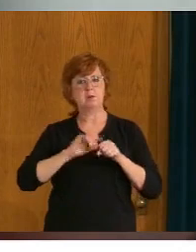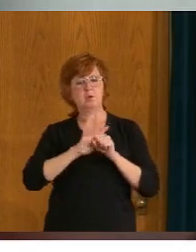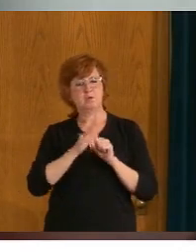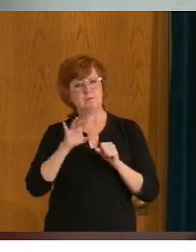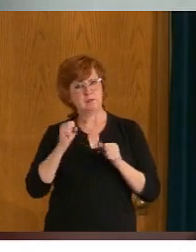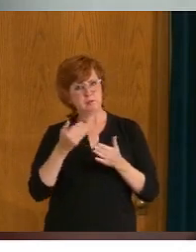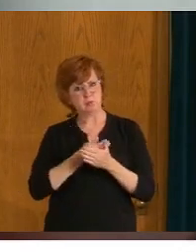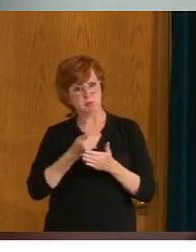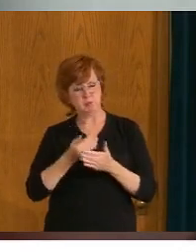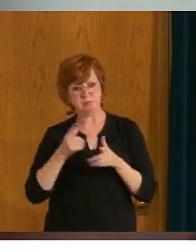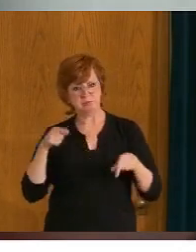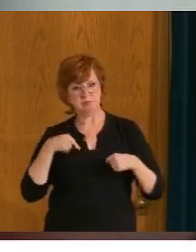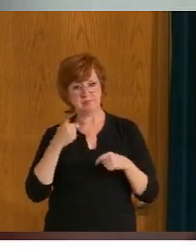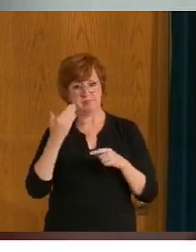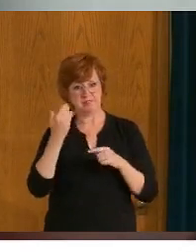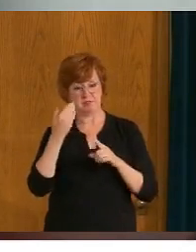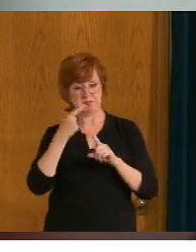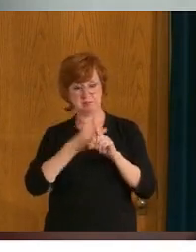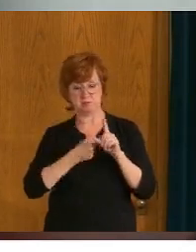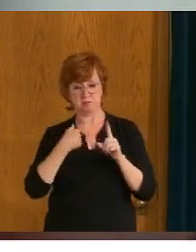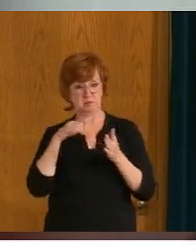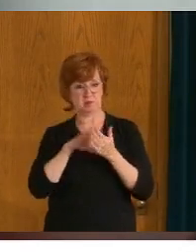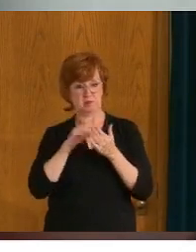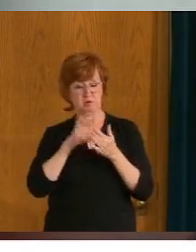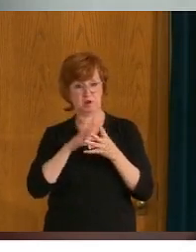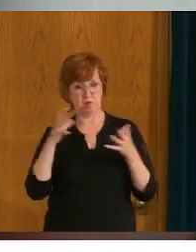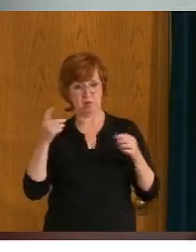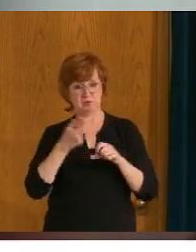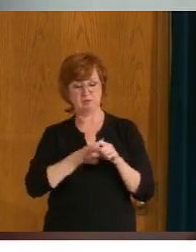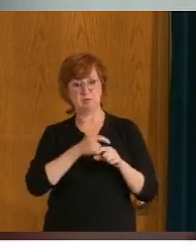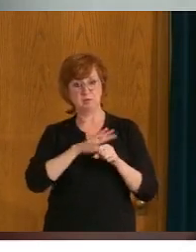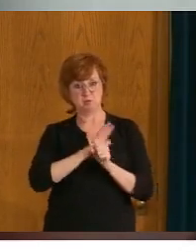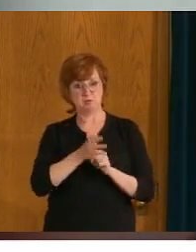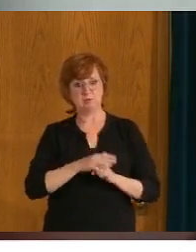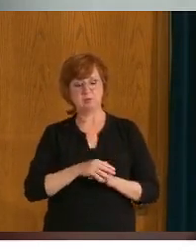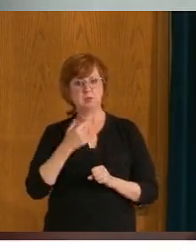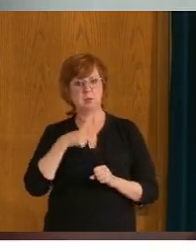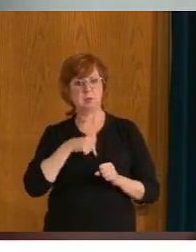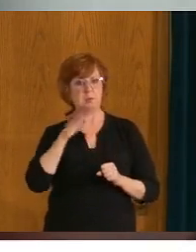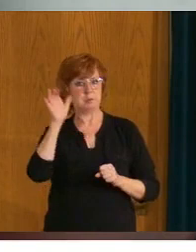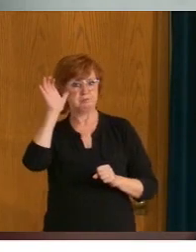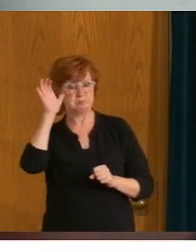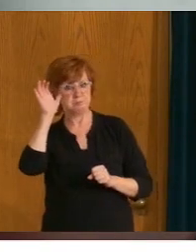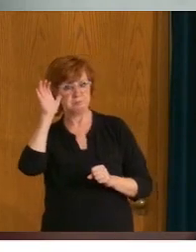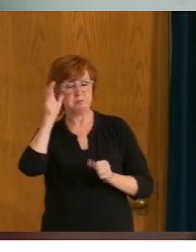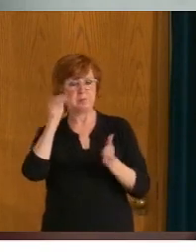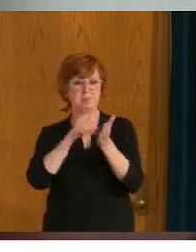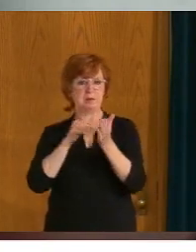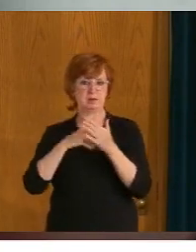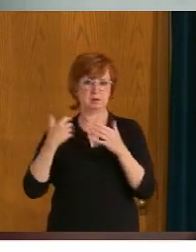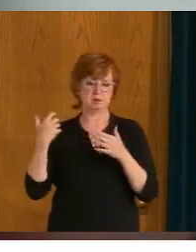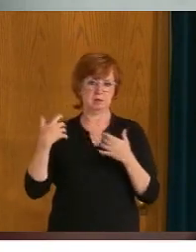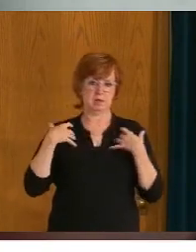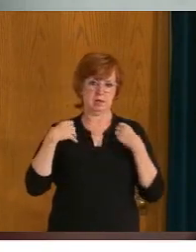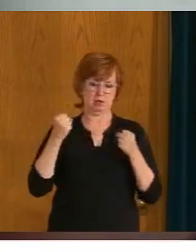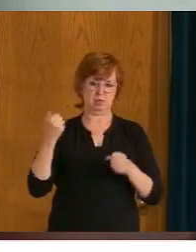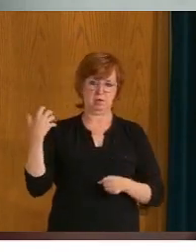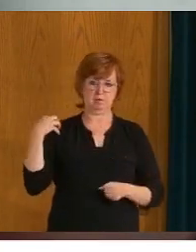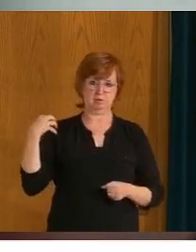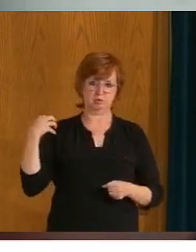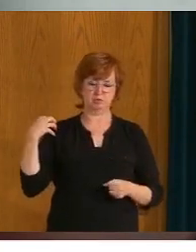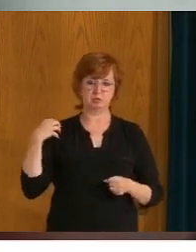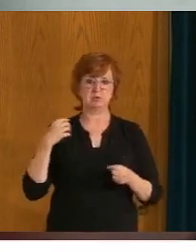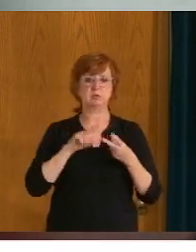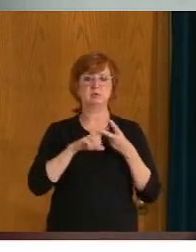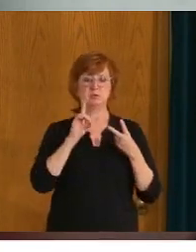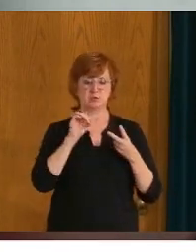continue, uh, to learn from it. And we'll take the guidance of our medical health officers, together with Dr. Shahab to, to guide what we do on a